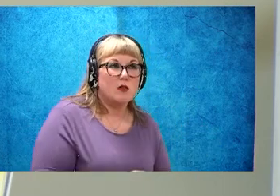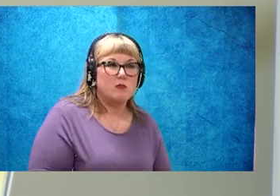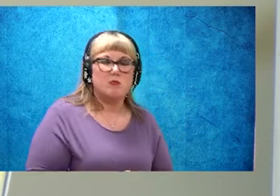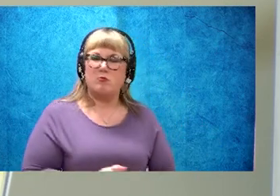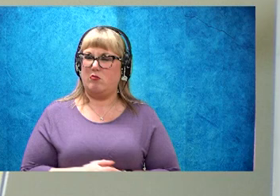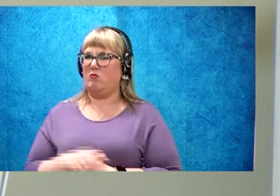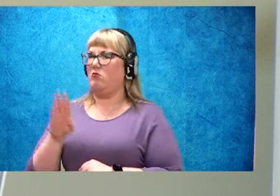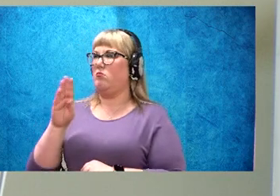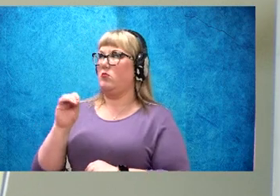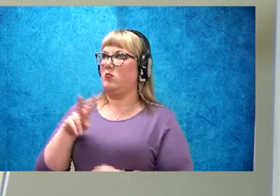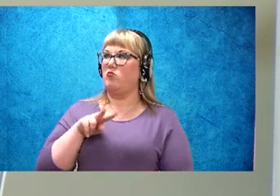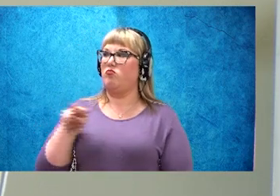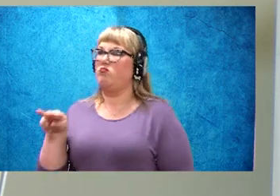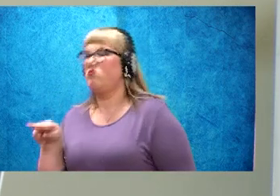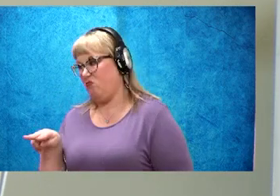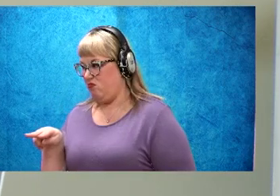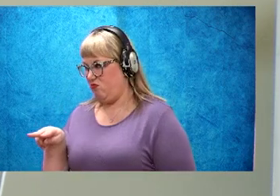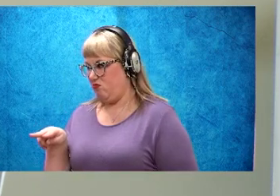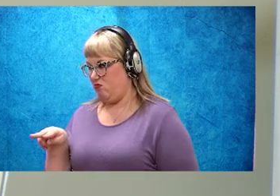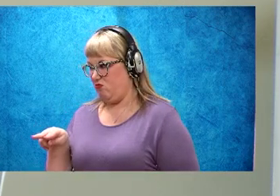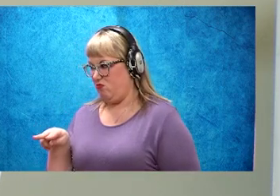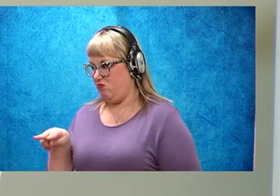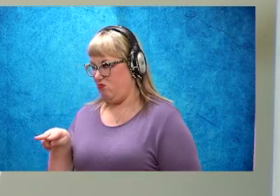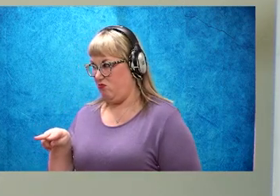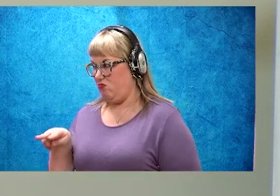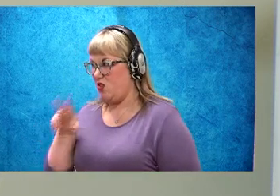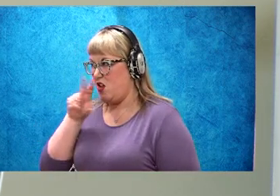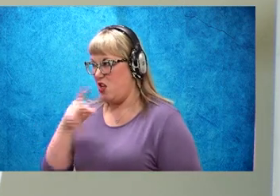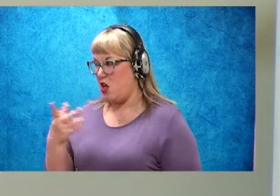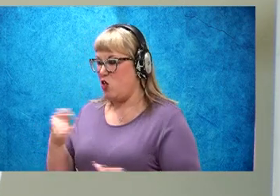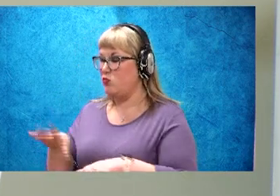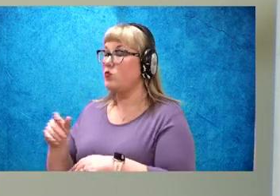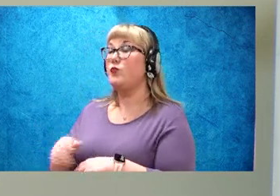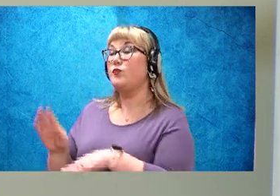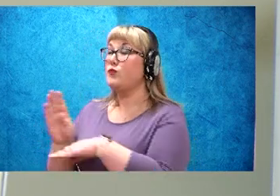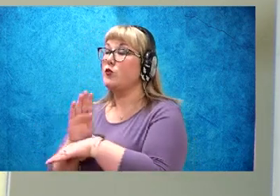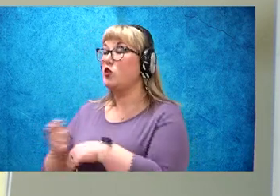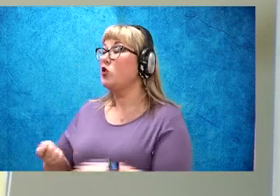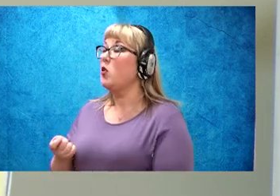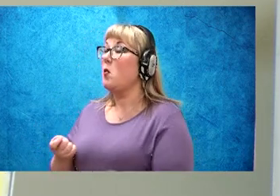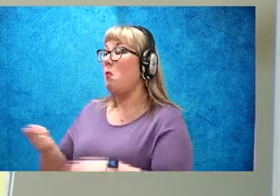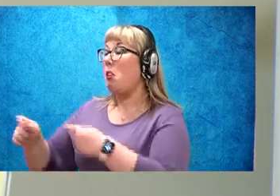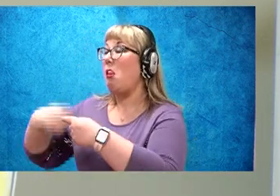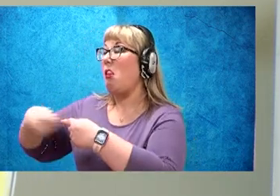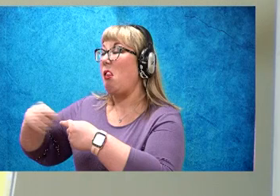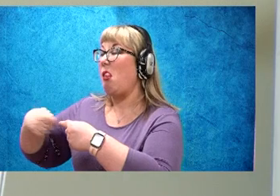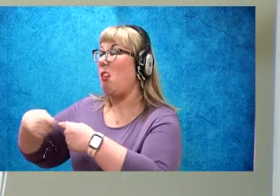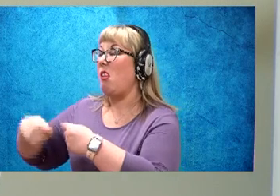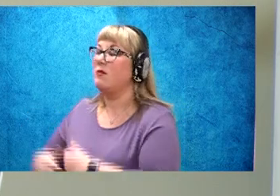Bob gave Duck a good long stare. Duck was too busy sharpening his pencil to notice.